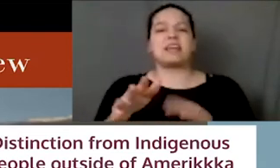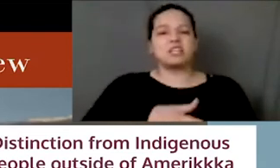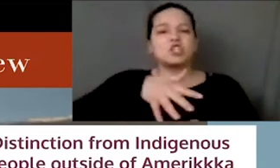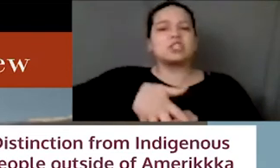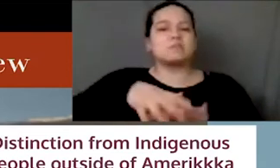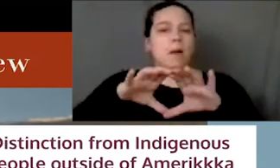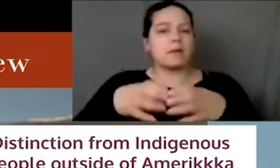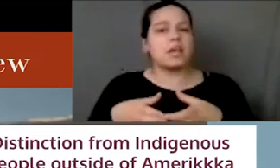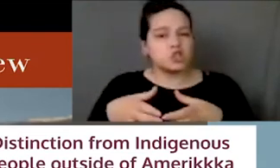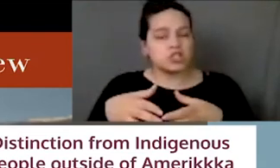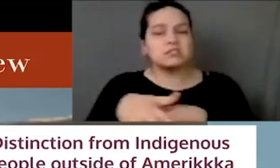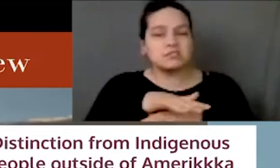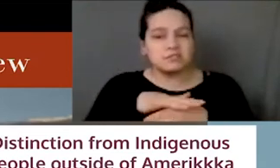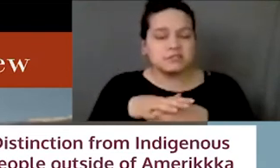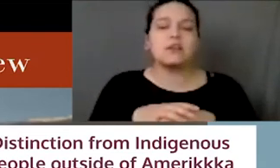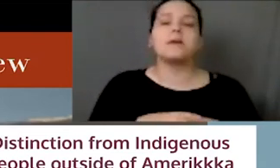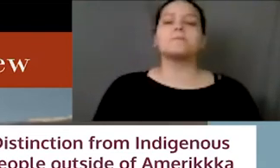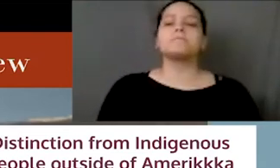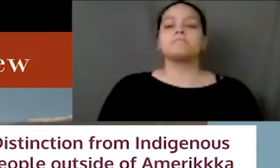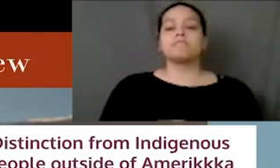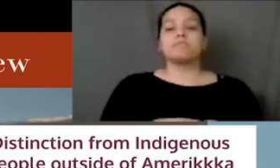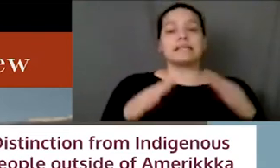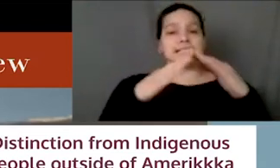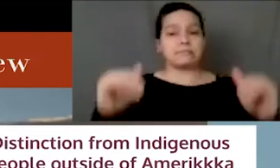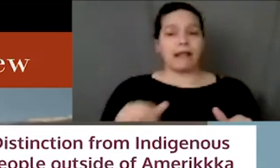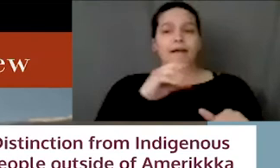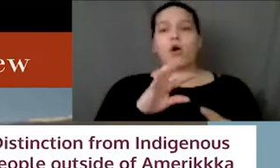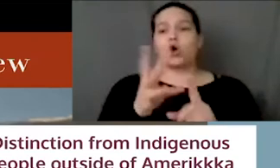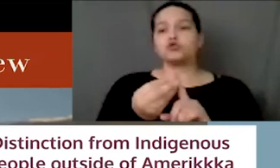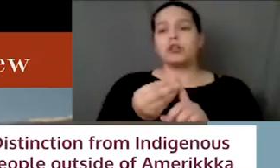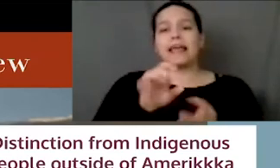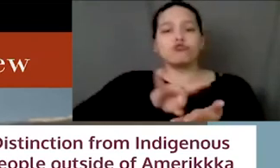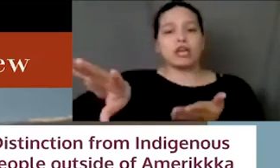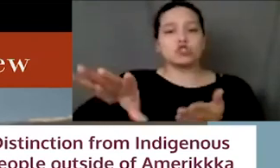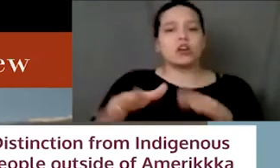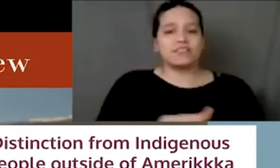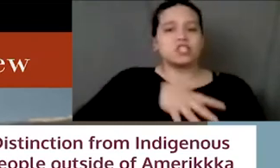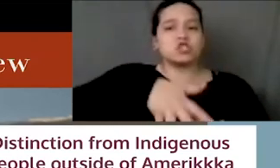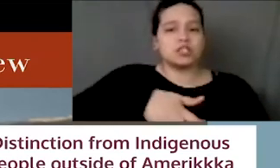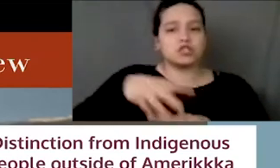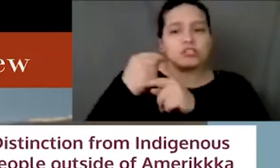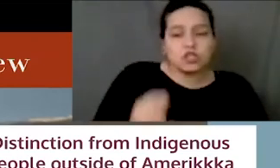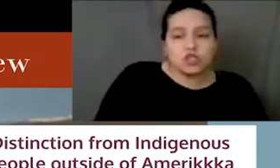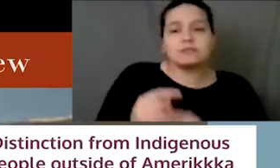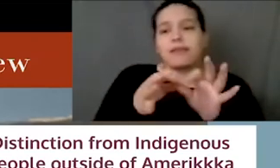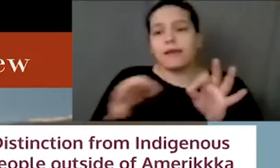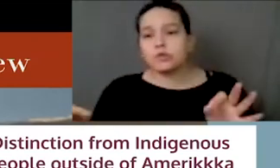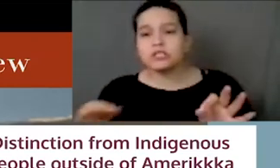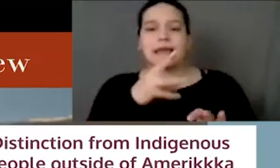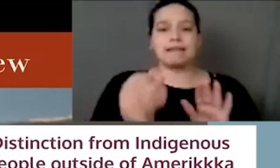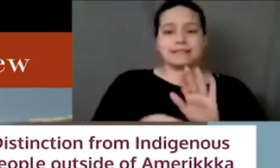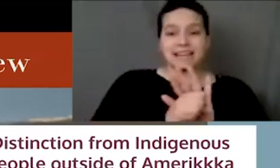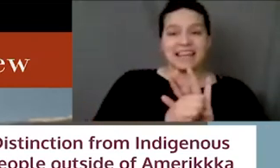indigenous traditions, language, and identity. And we have politically endorsed land and